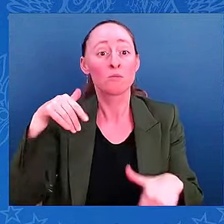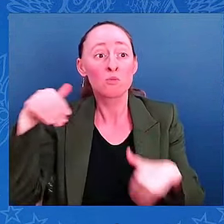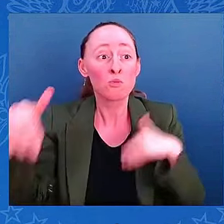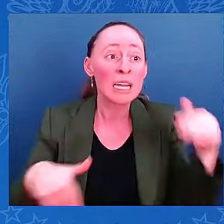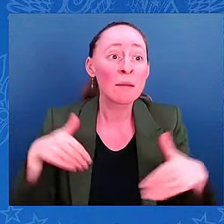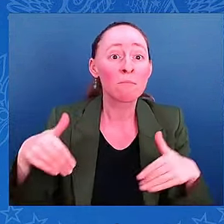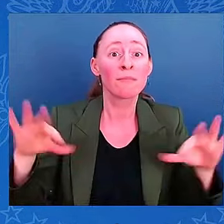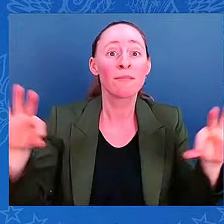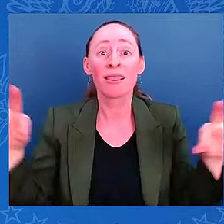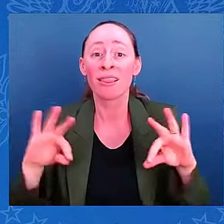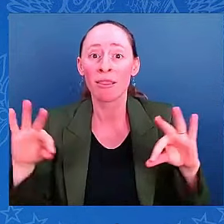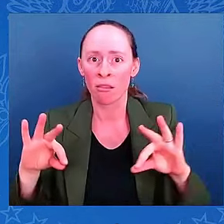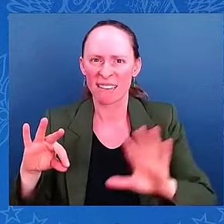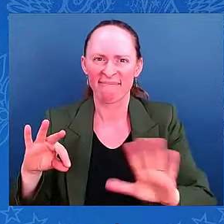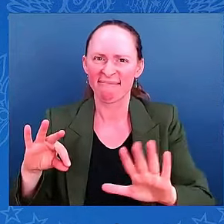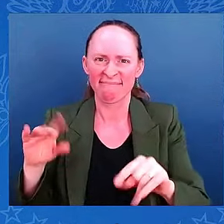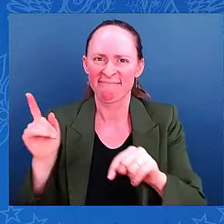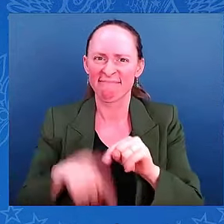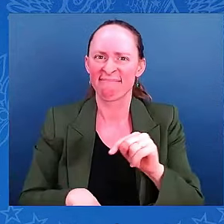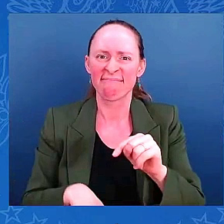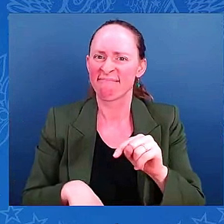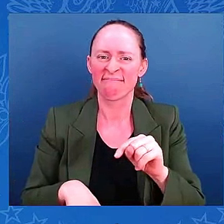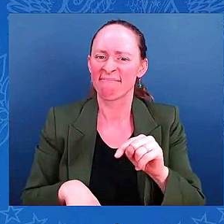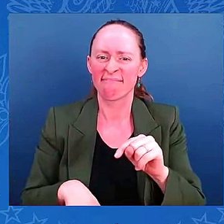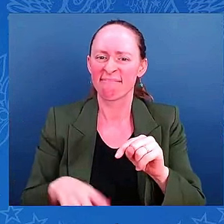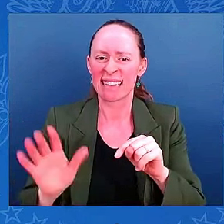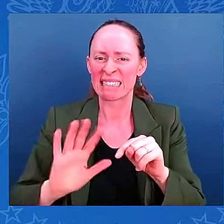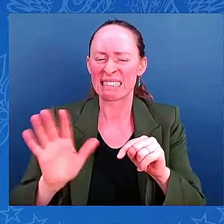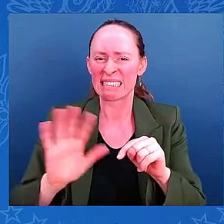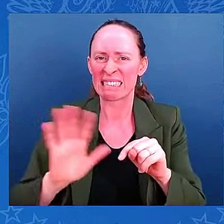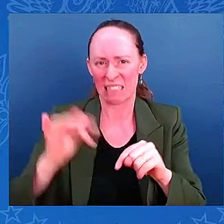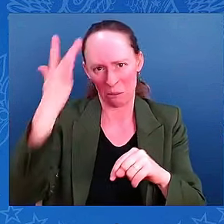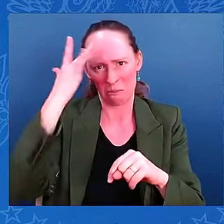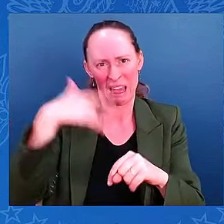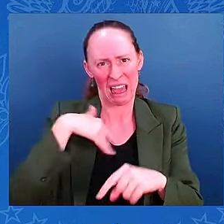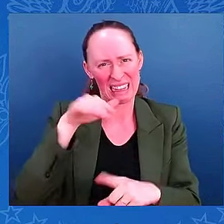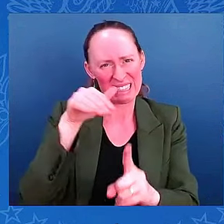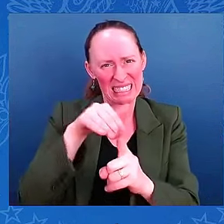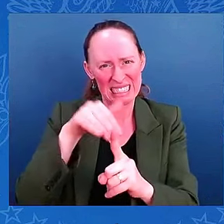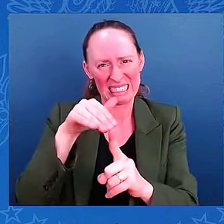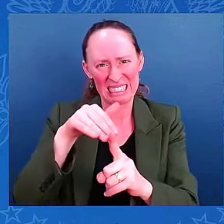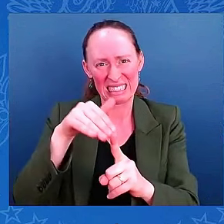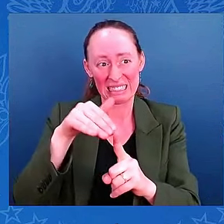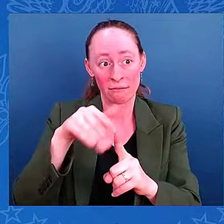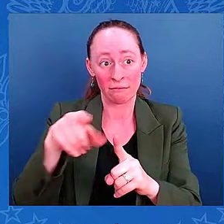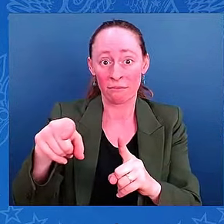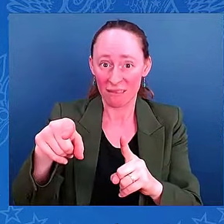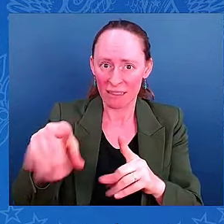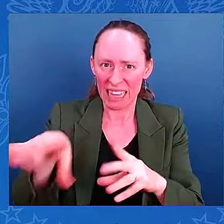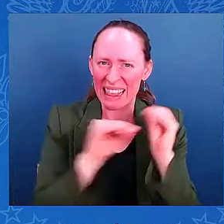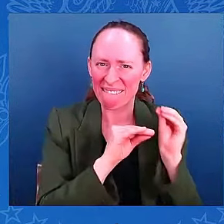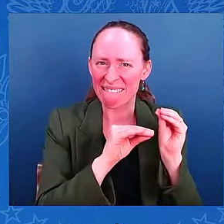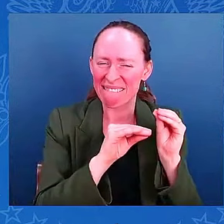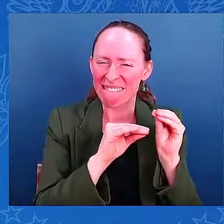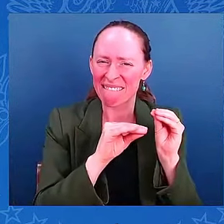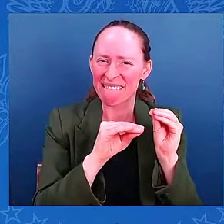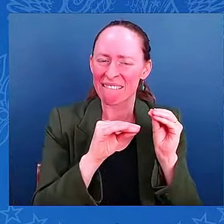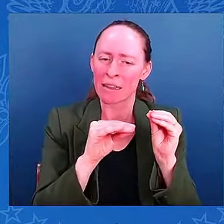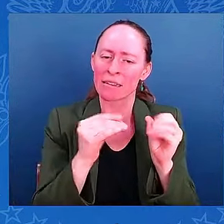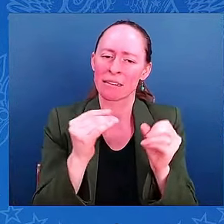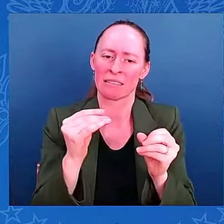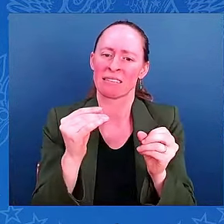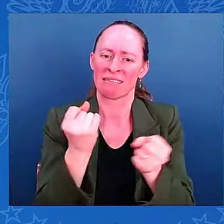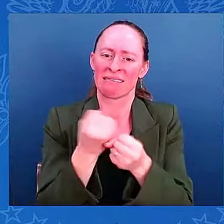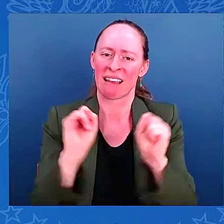why it's so critical that people evacuate and get themselves out of harm's way. And that allows them for the assessment